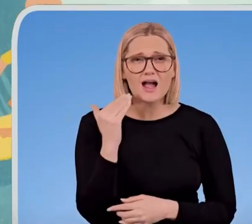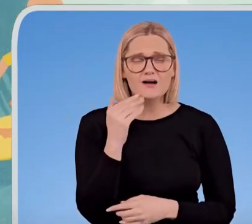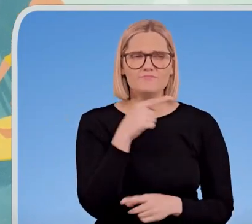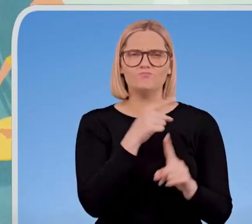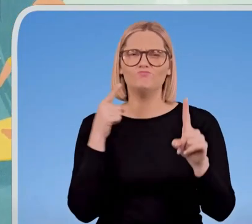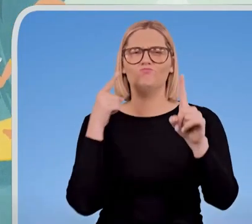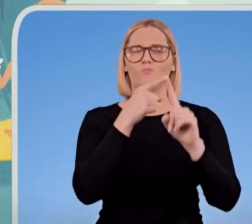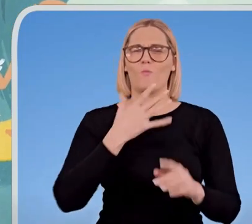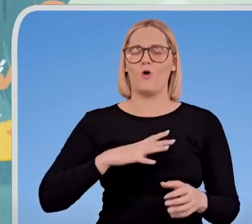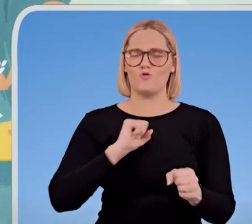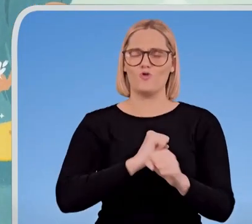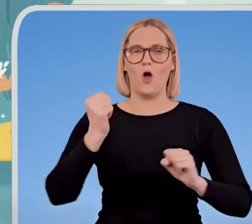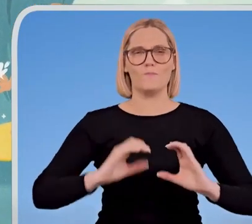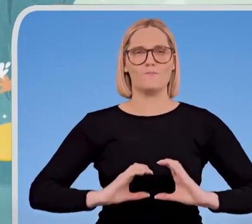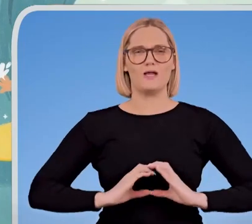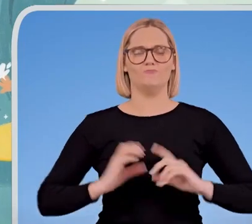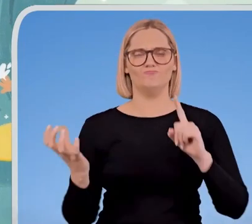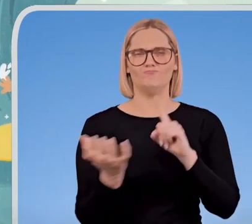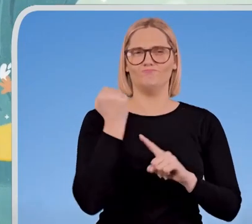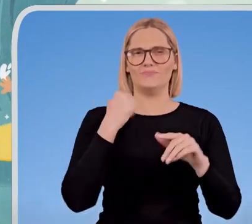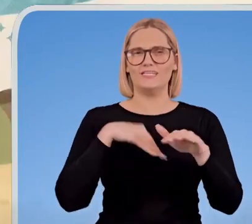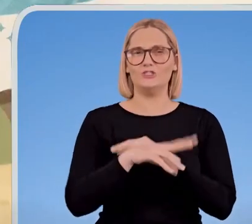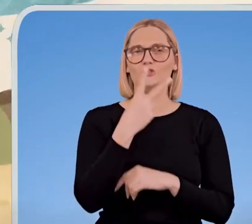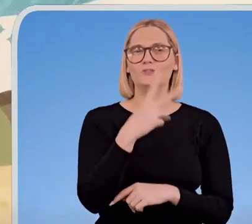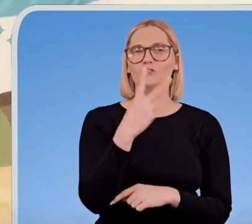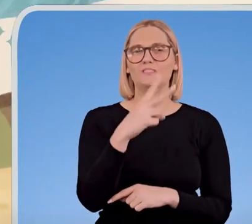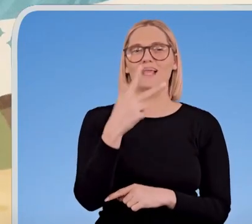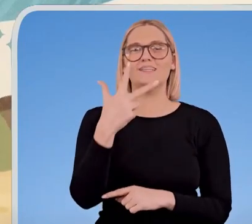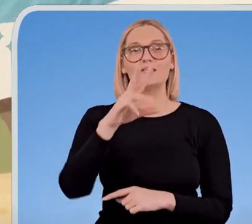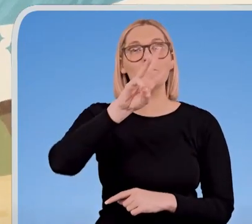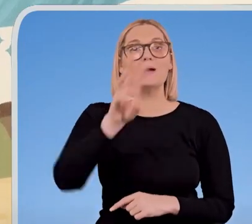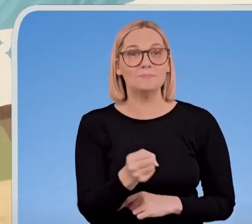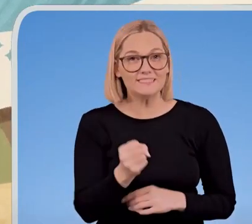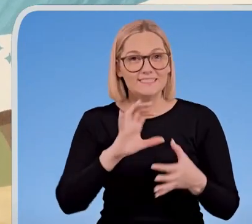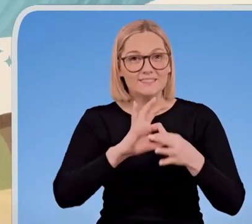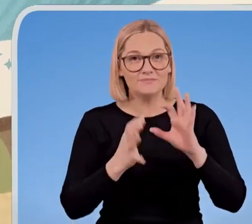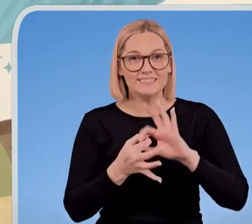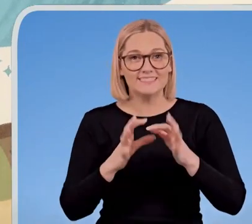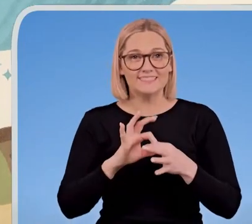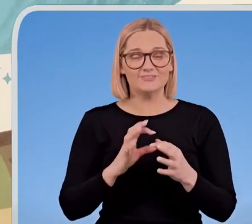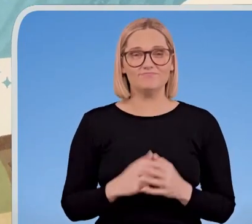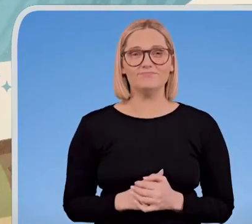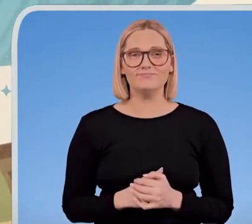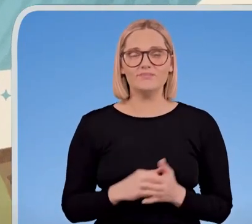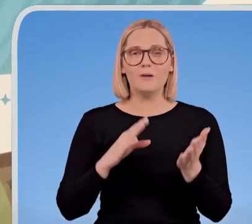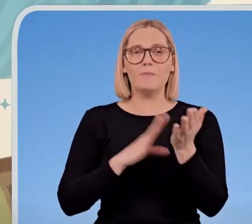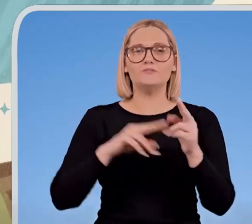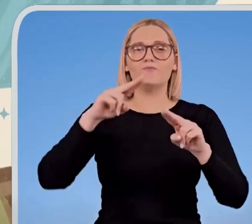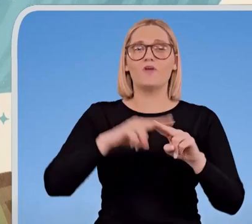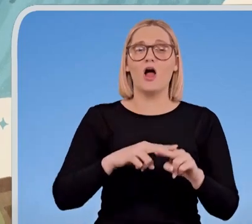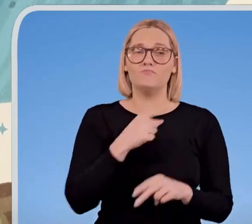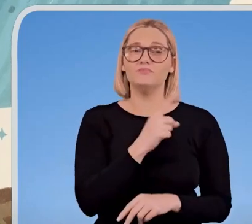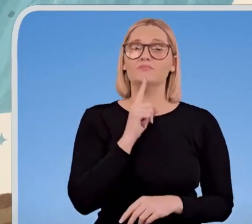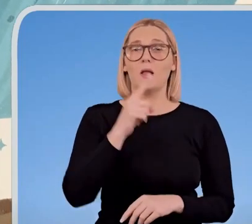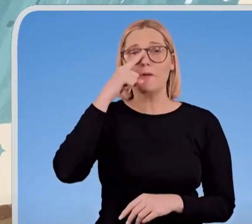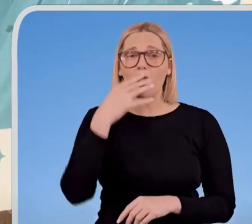2028 Paralympic Games. Matt says, ask me if I could go back to being five years old